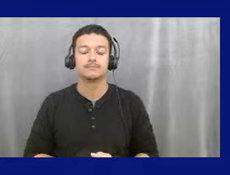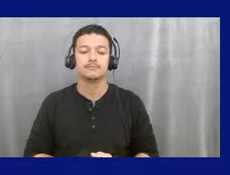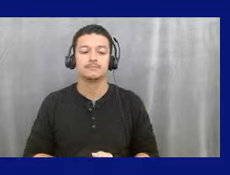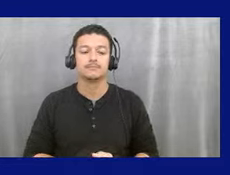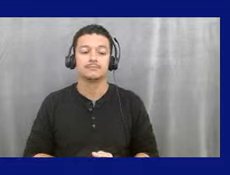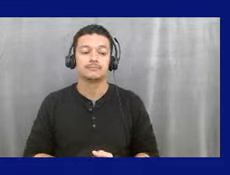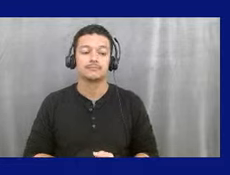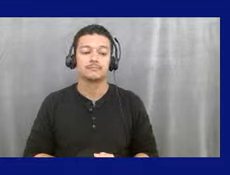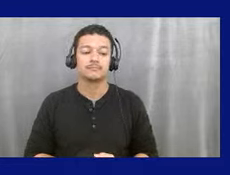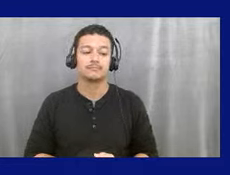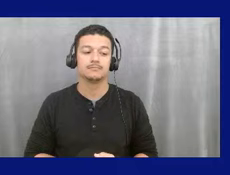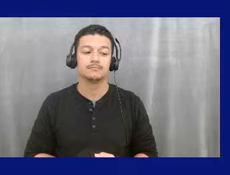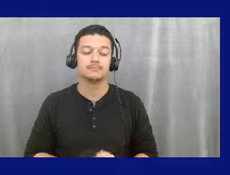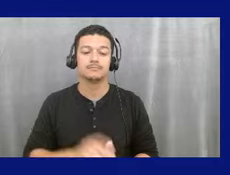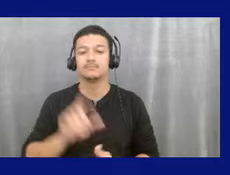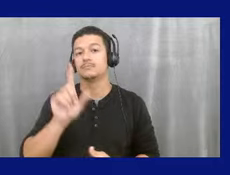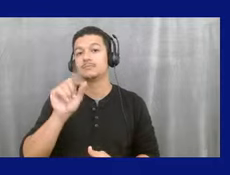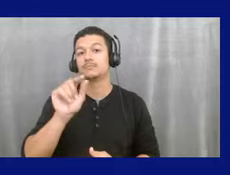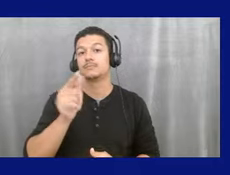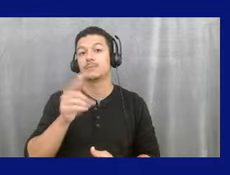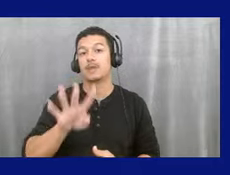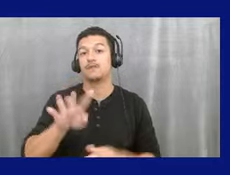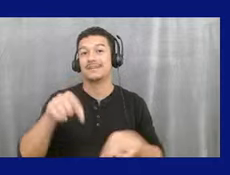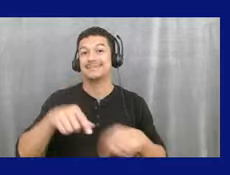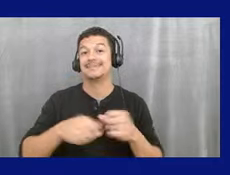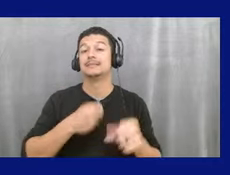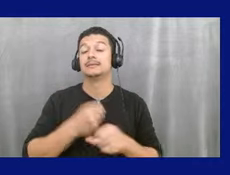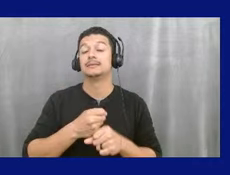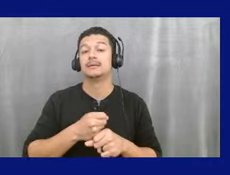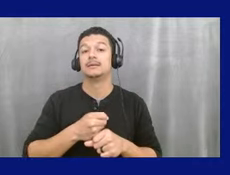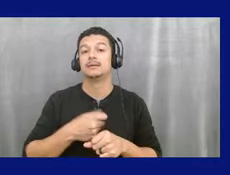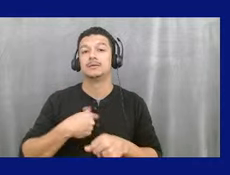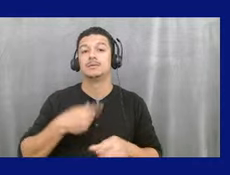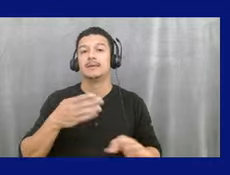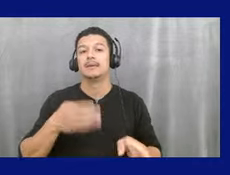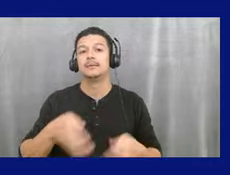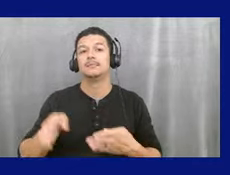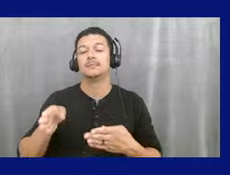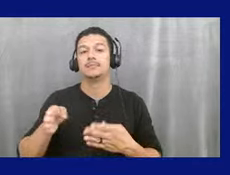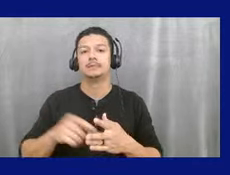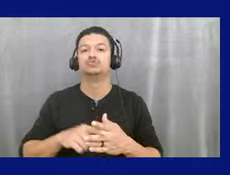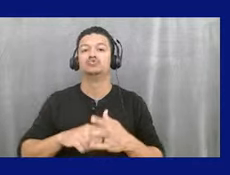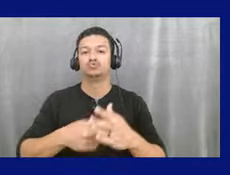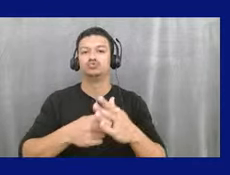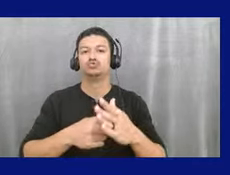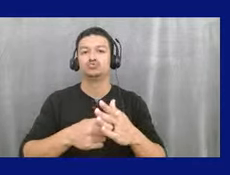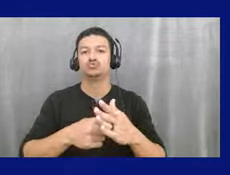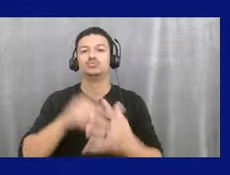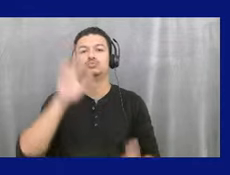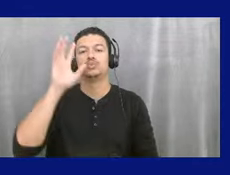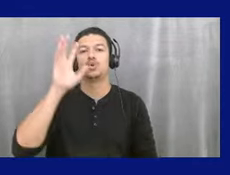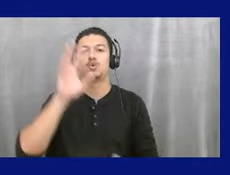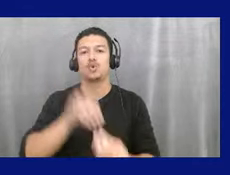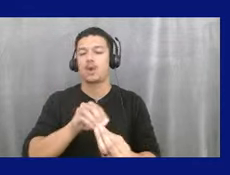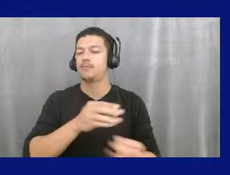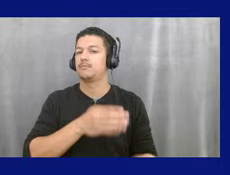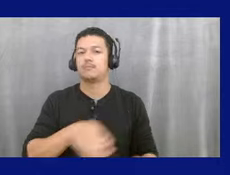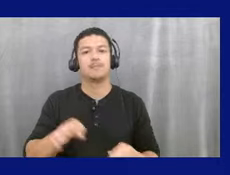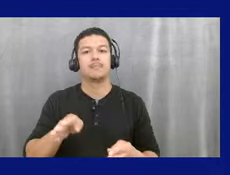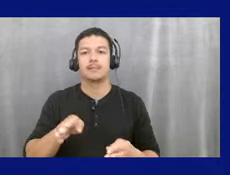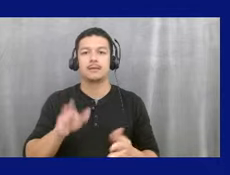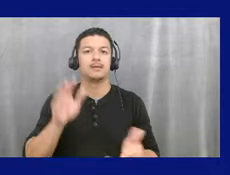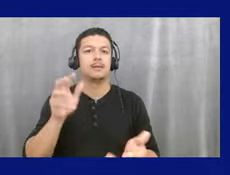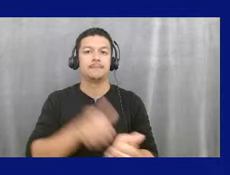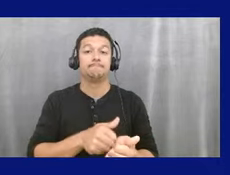2024, which is this year, we like to, we are planning to initiate a comprehensible plan updates. Um,